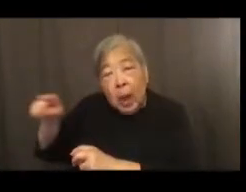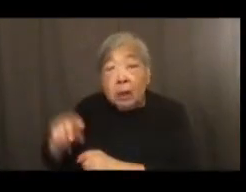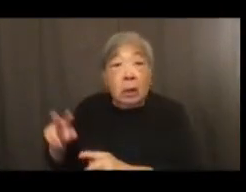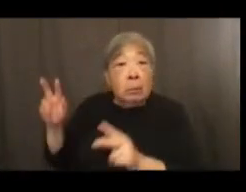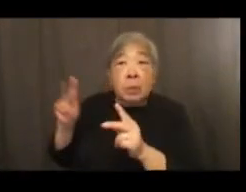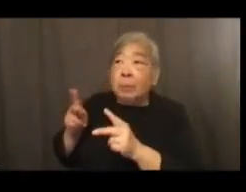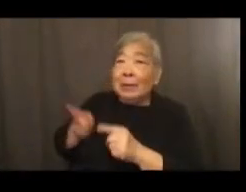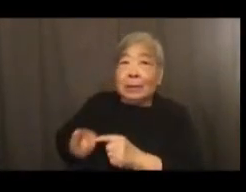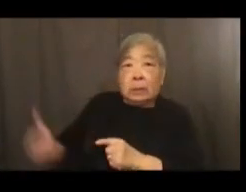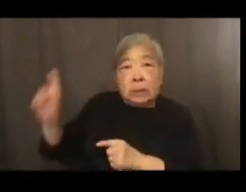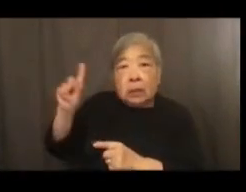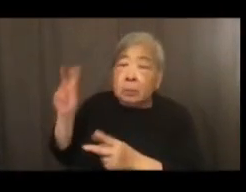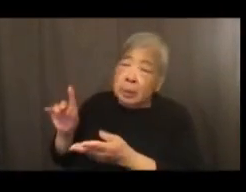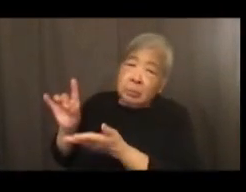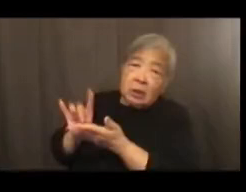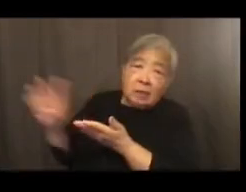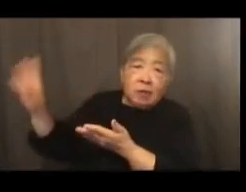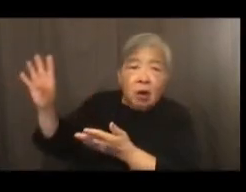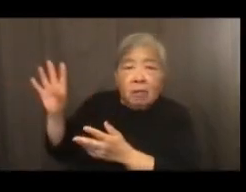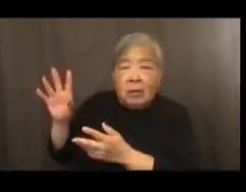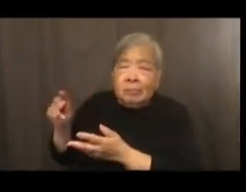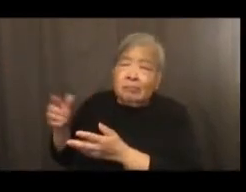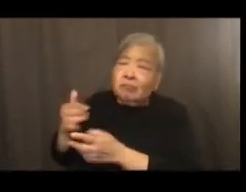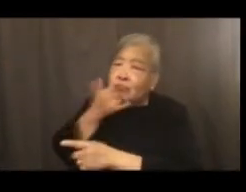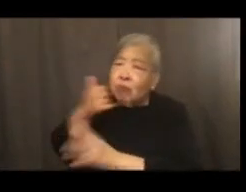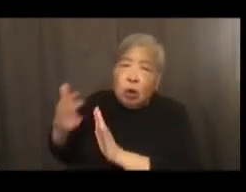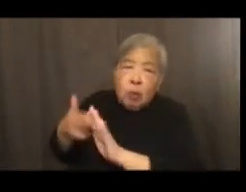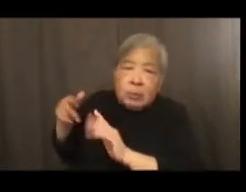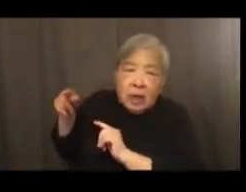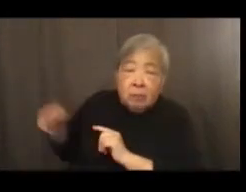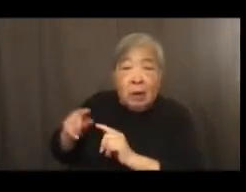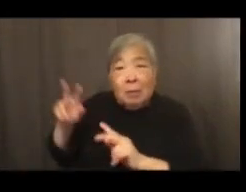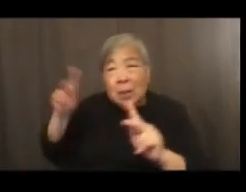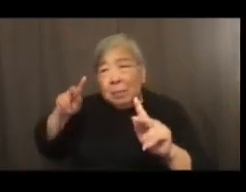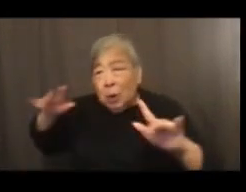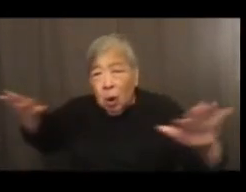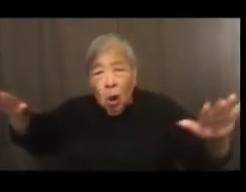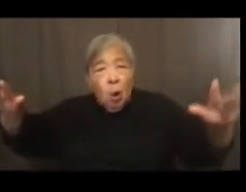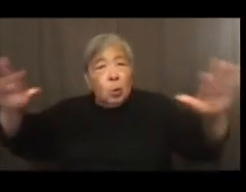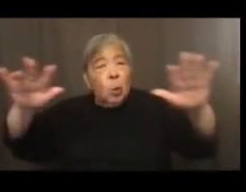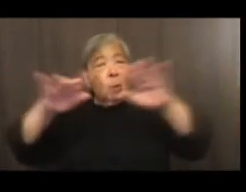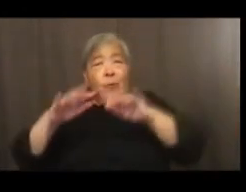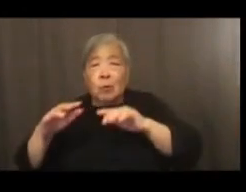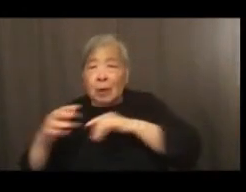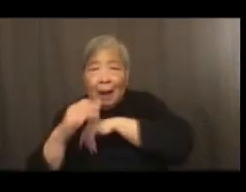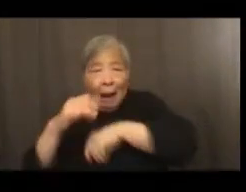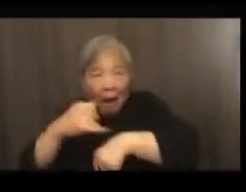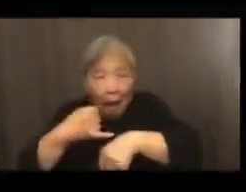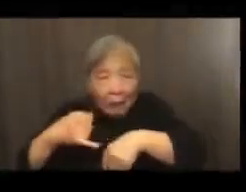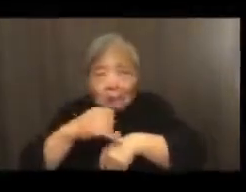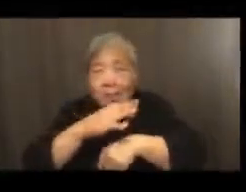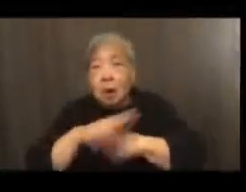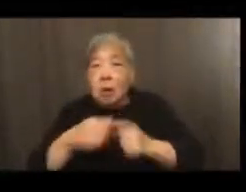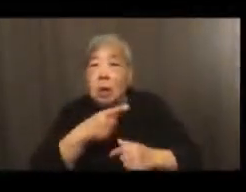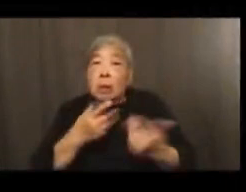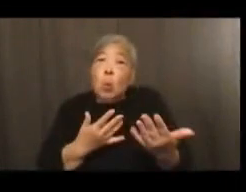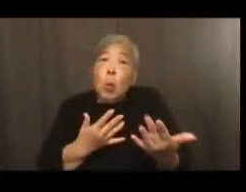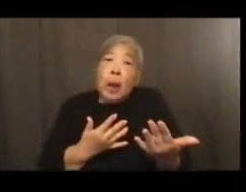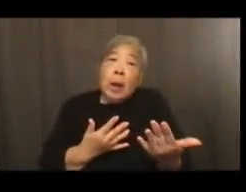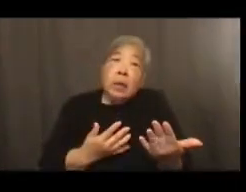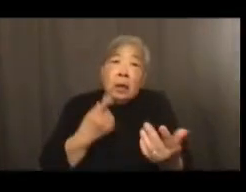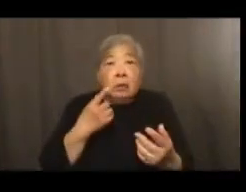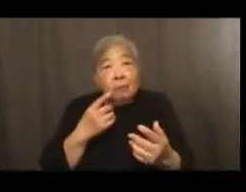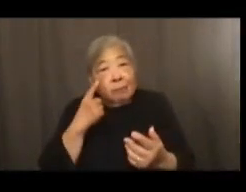insulted, been cast out, and the communities themselves from coast to coast, island to island, they've been waiting for a chance to tell their